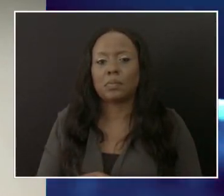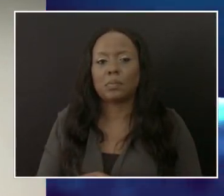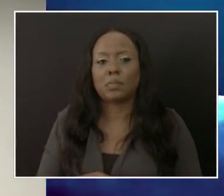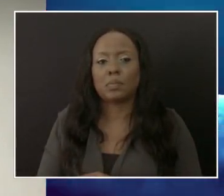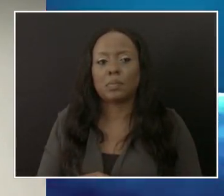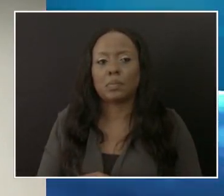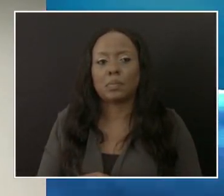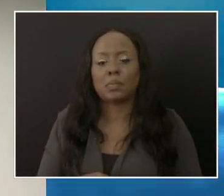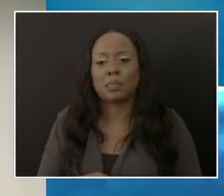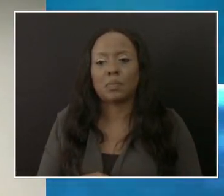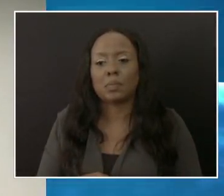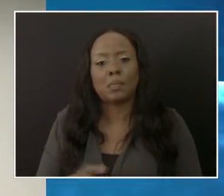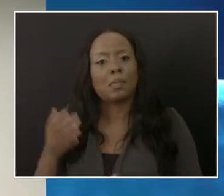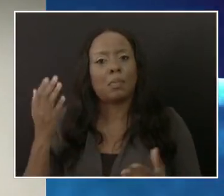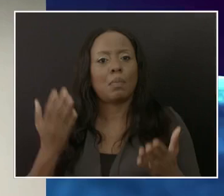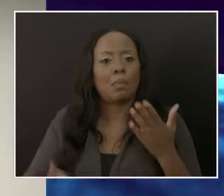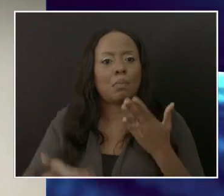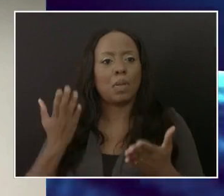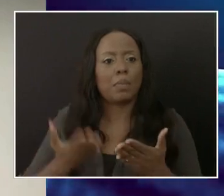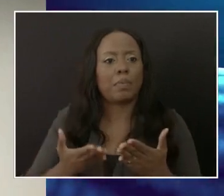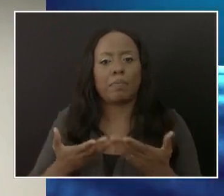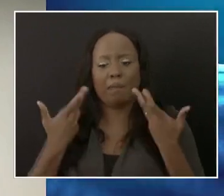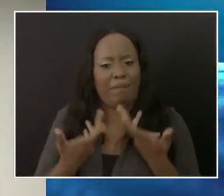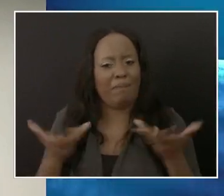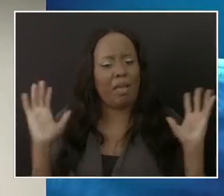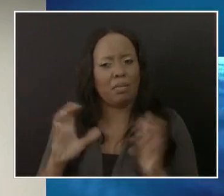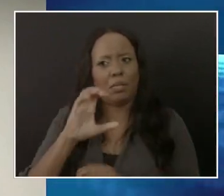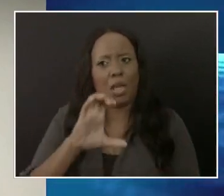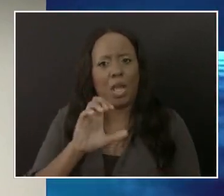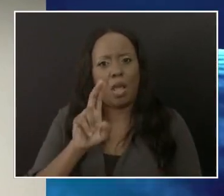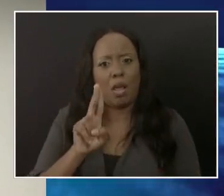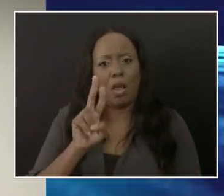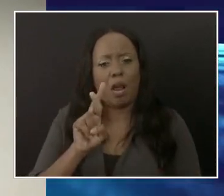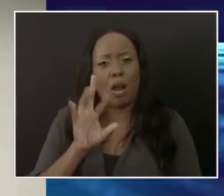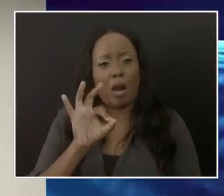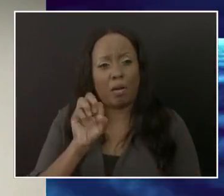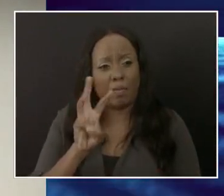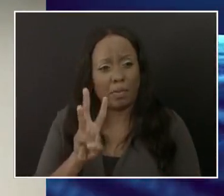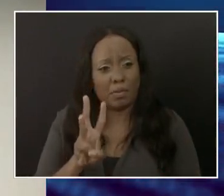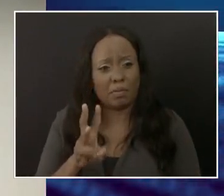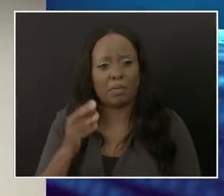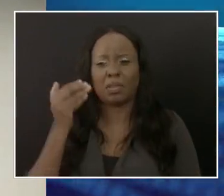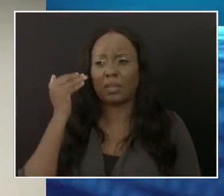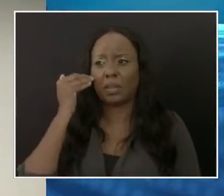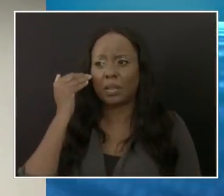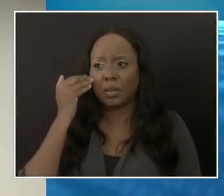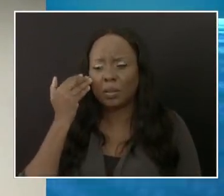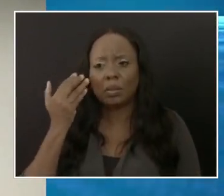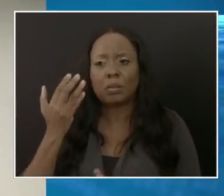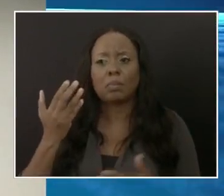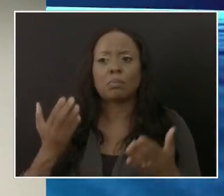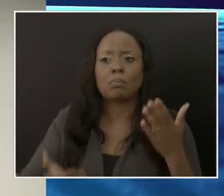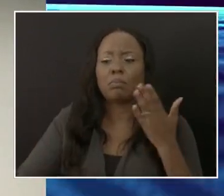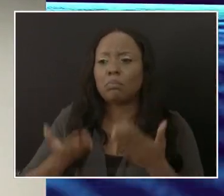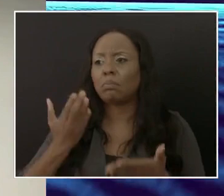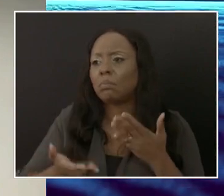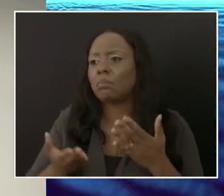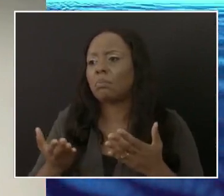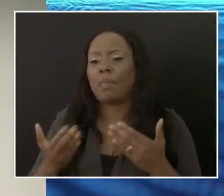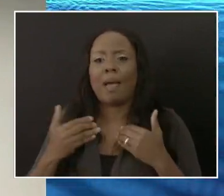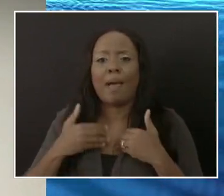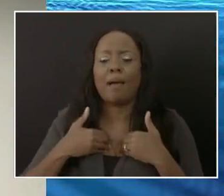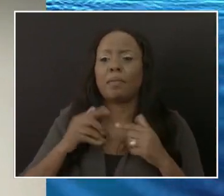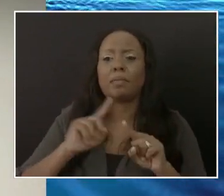from 12 to no curfew at all. And I know that before there were some discussions about having events with people being tested